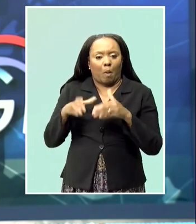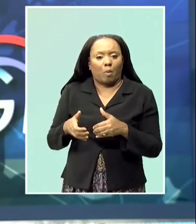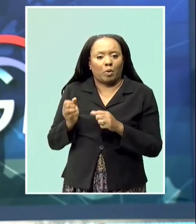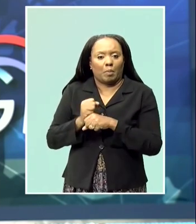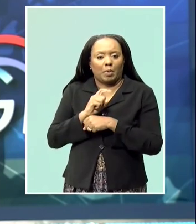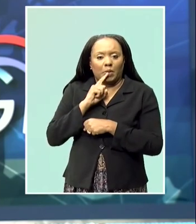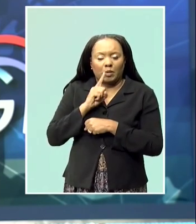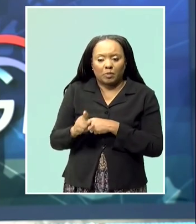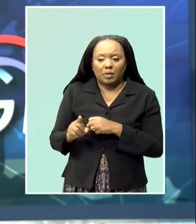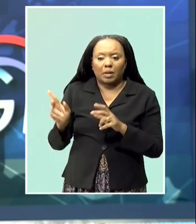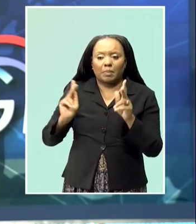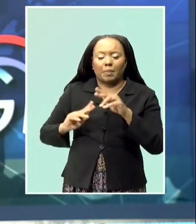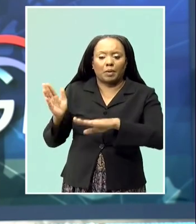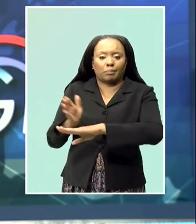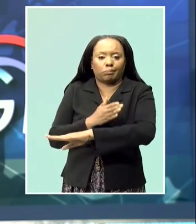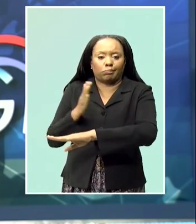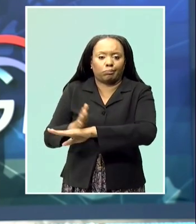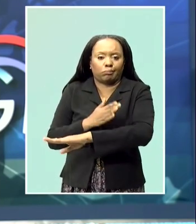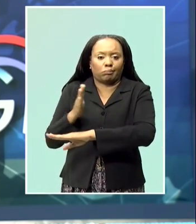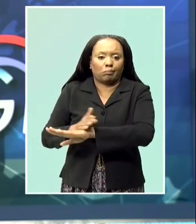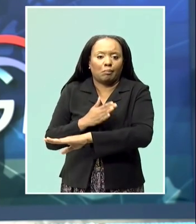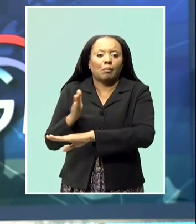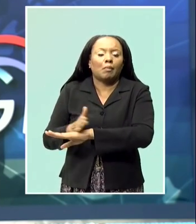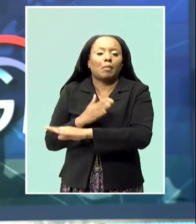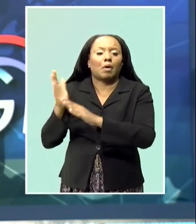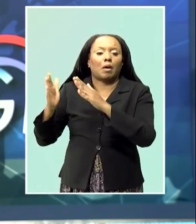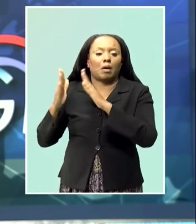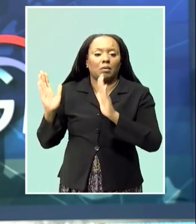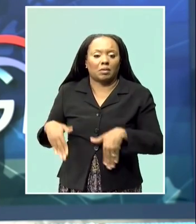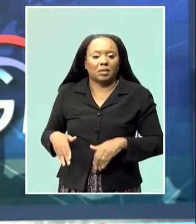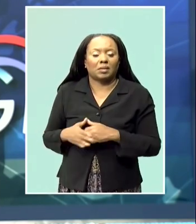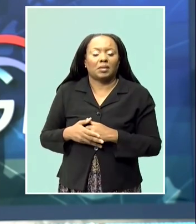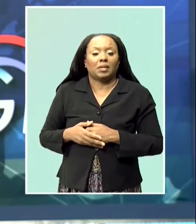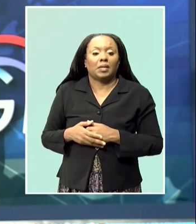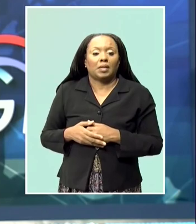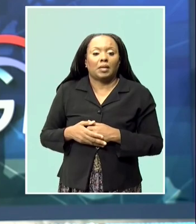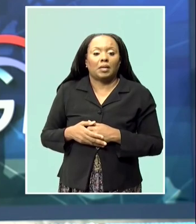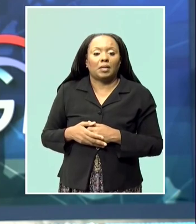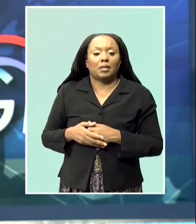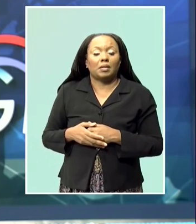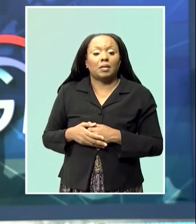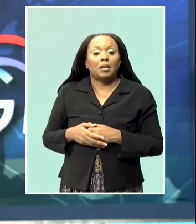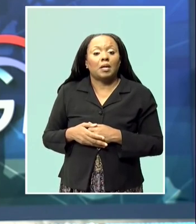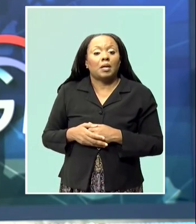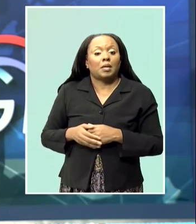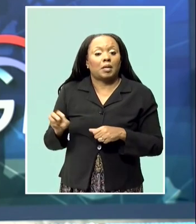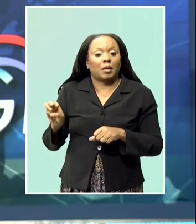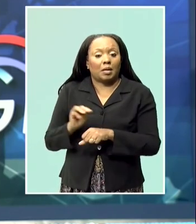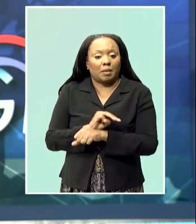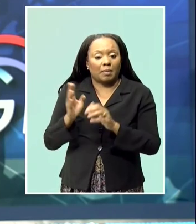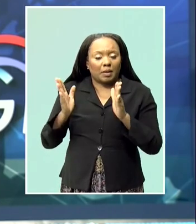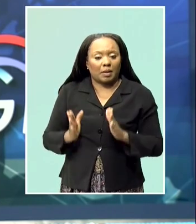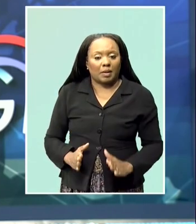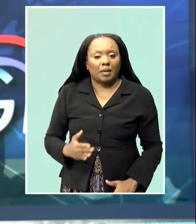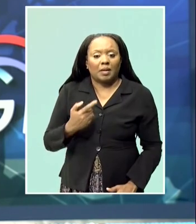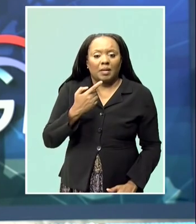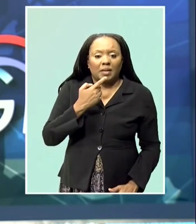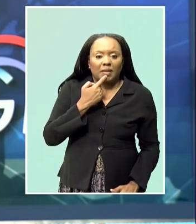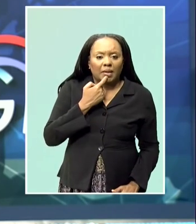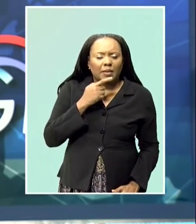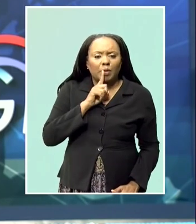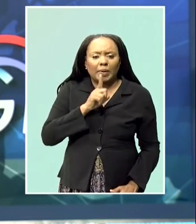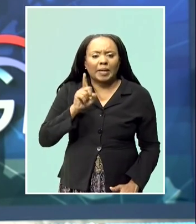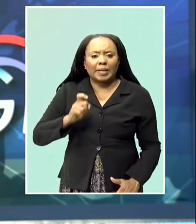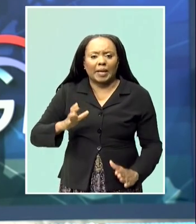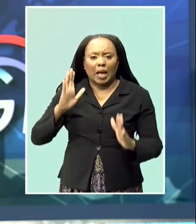her, a lack of maintenance is not limited to the housing ministry. The St. Michael Southeast MP, who is also the Minister of Transport, Works